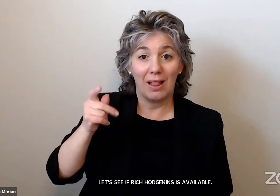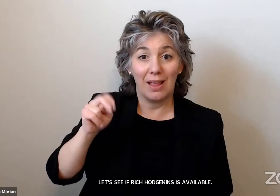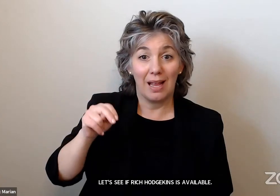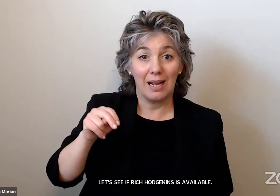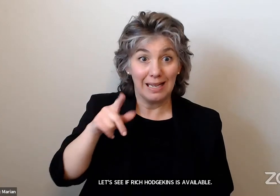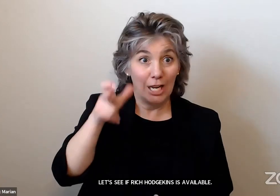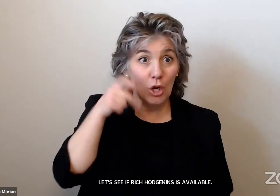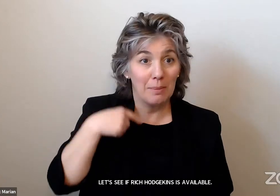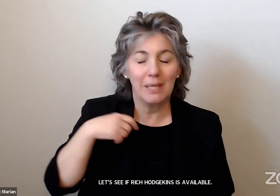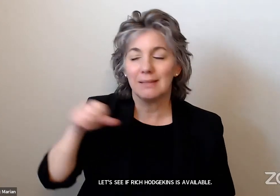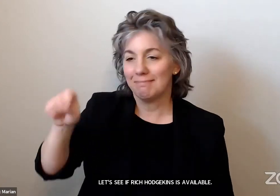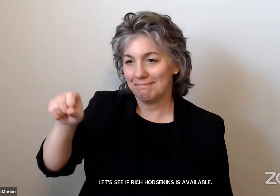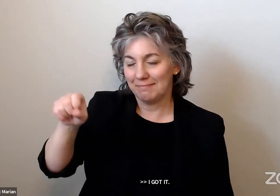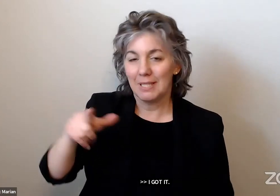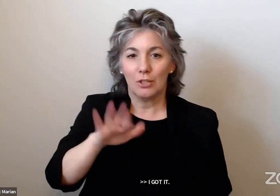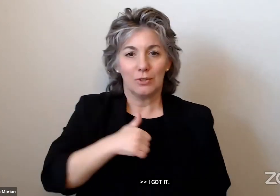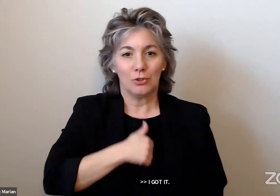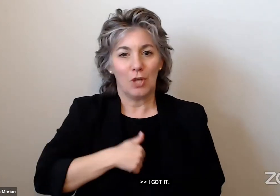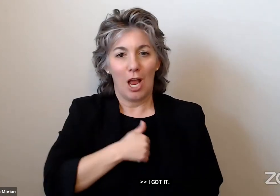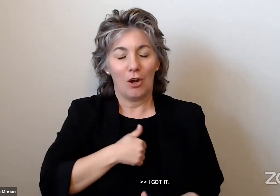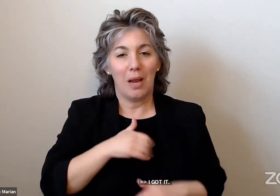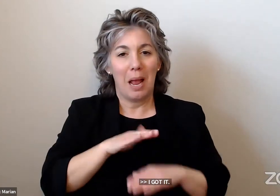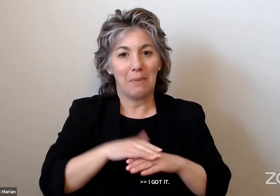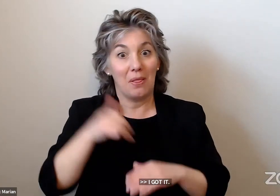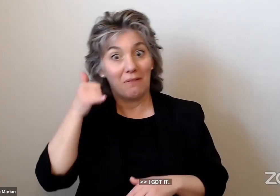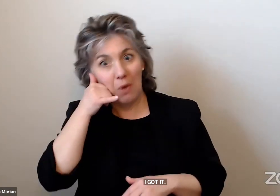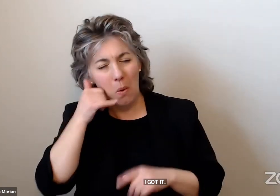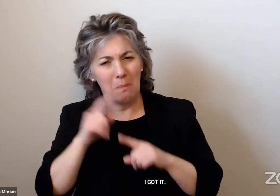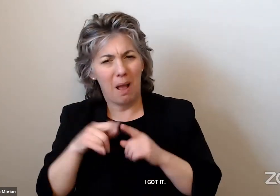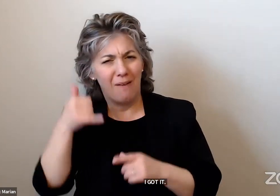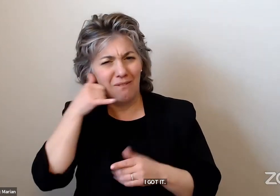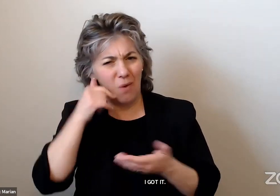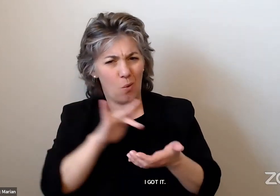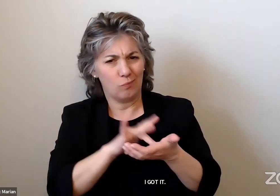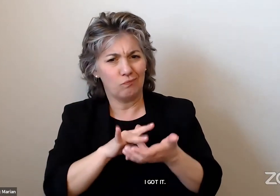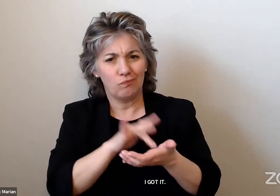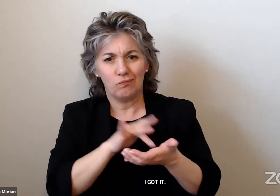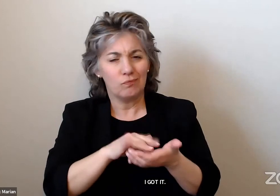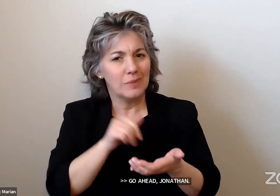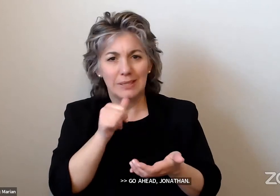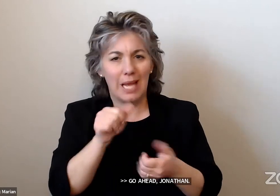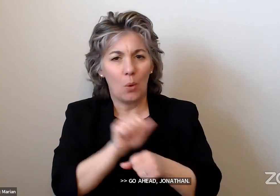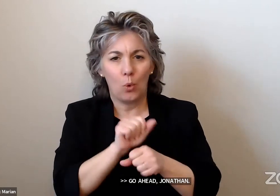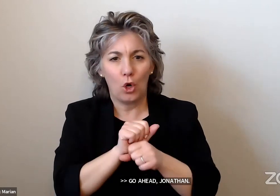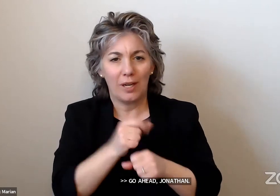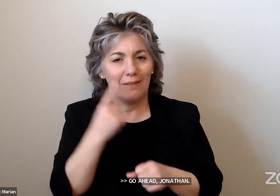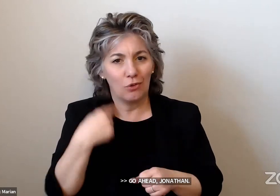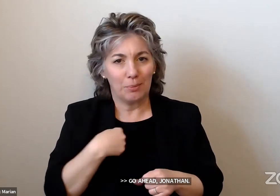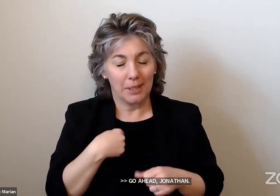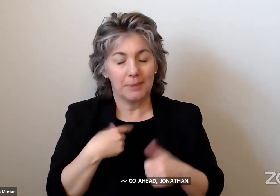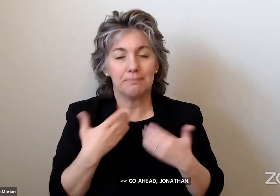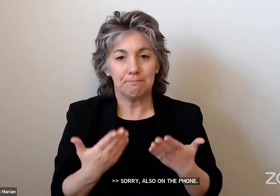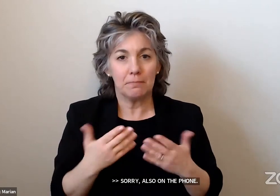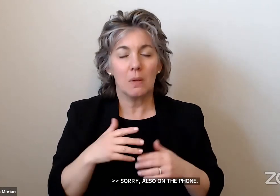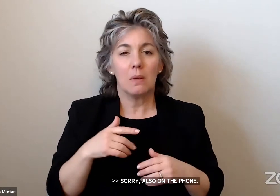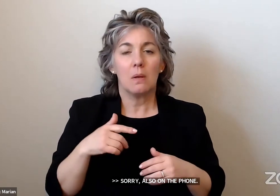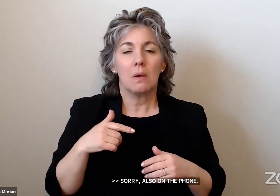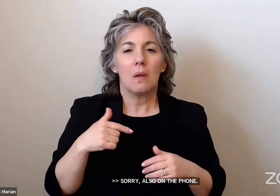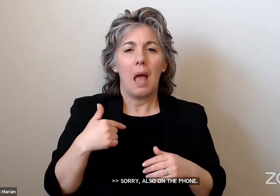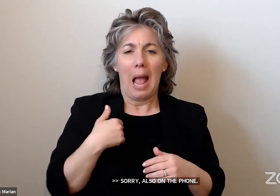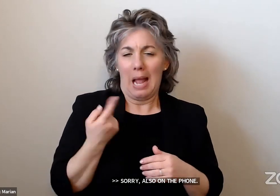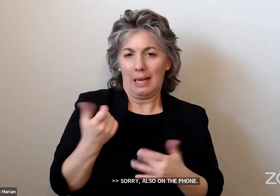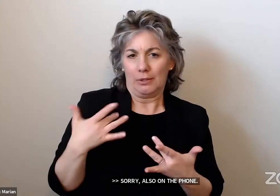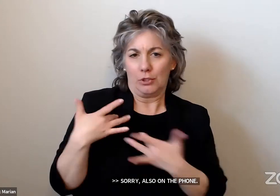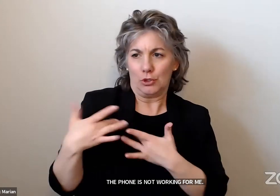Go ahead. Okay, sorry. I'm also on the phone, but the phone is not working for me. Something I've been concerned